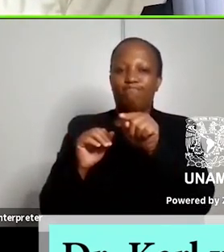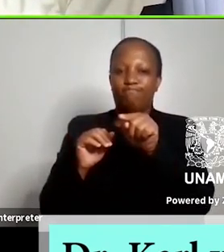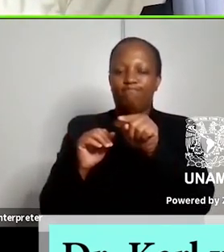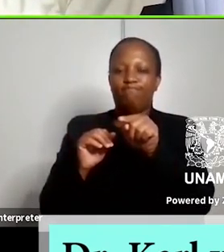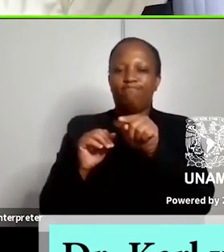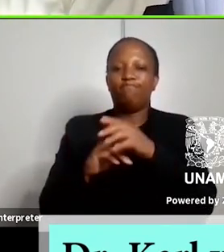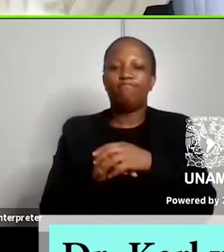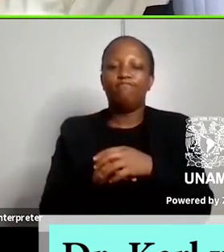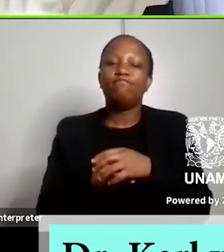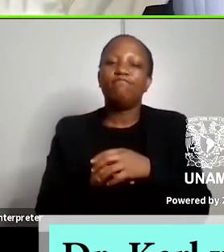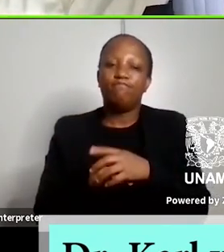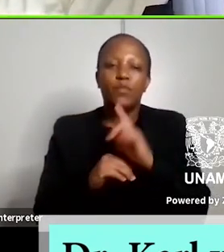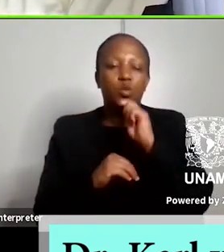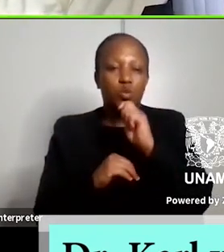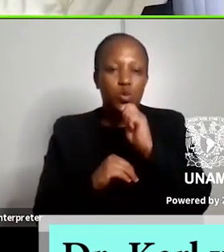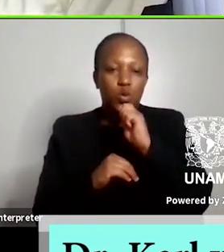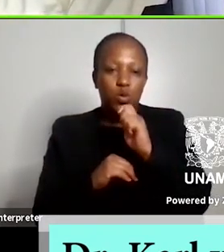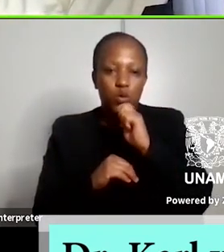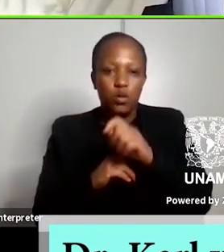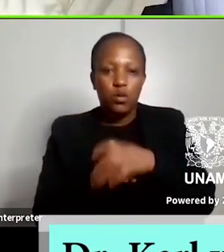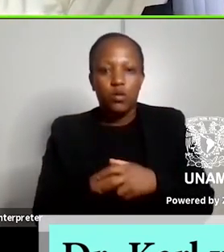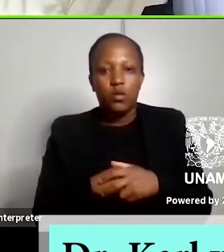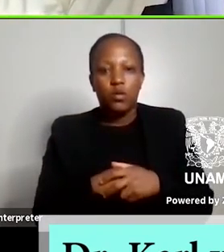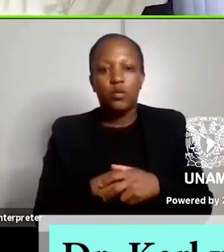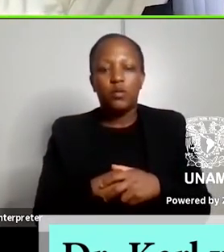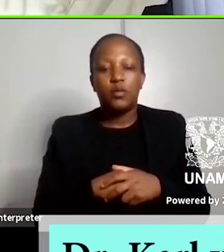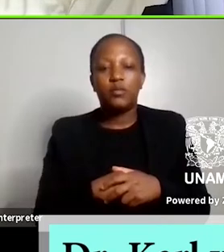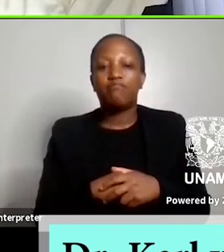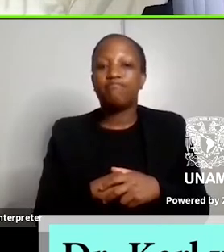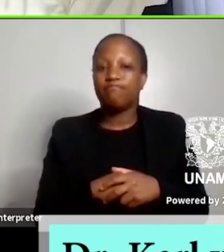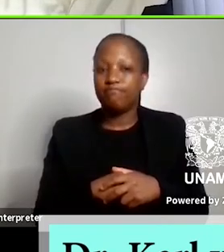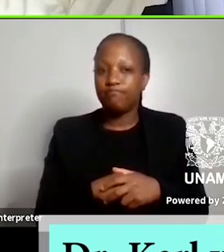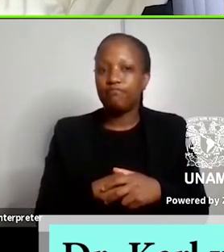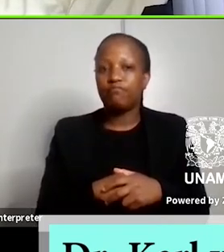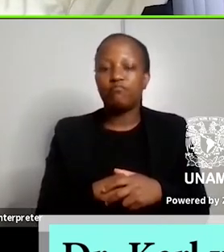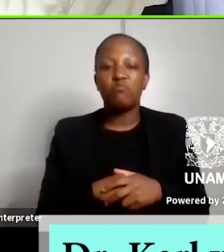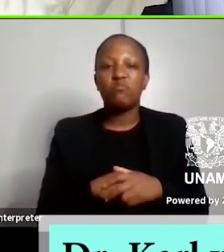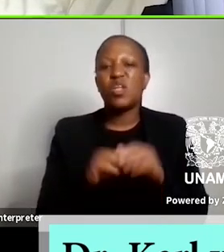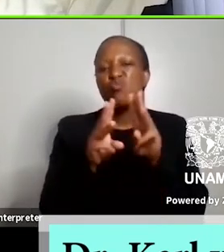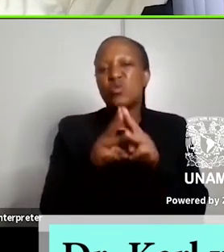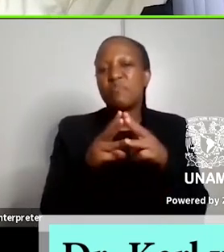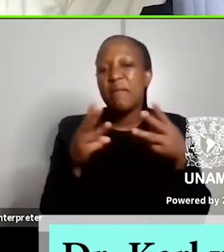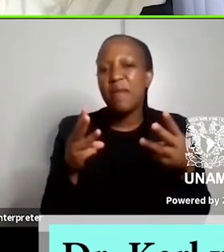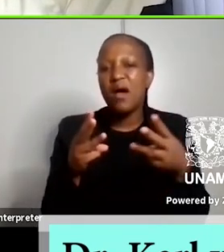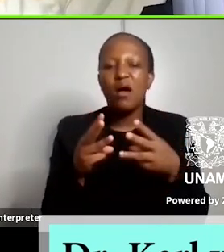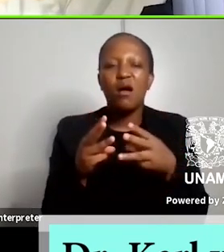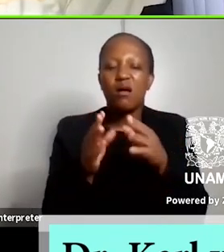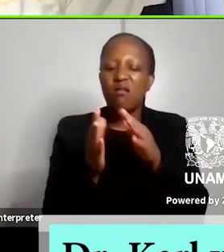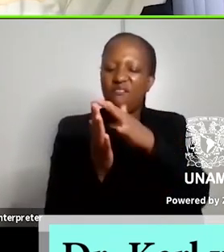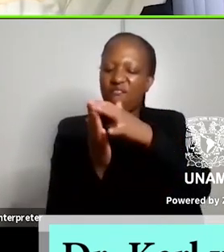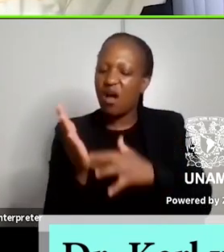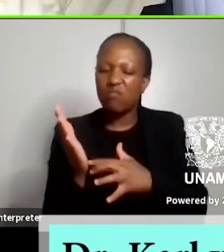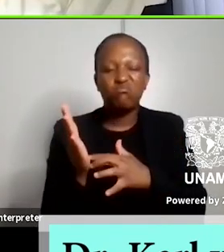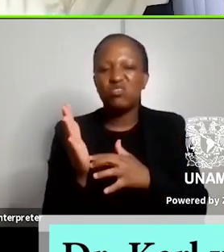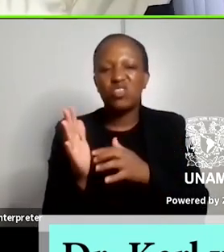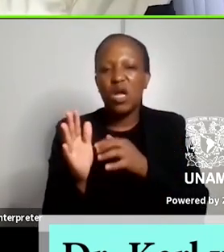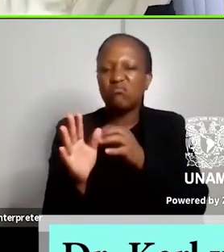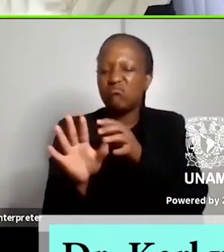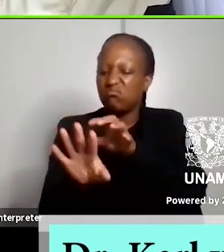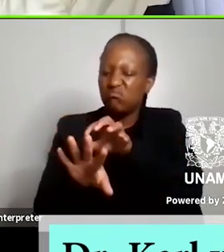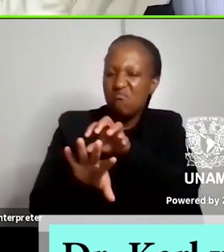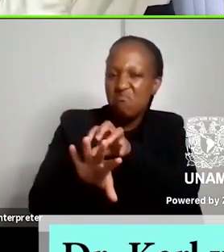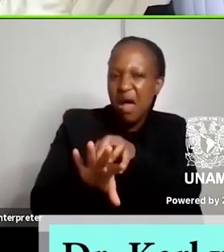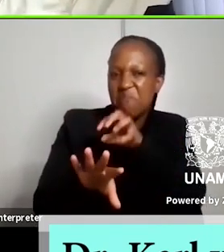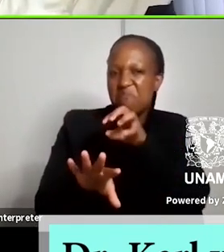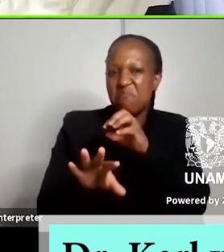certainly true and um that it has been relegated to the back pages of the newspaper has is unfortunate and what is also